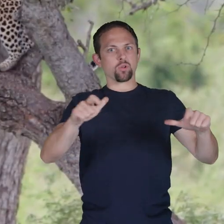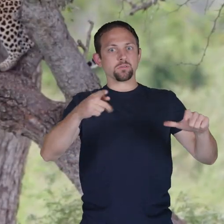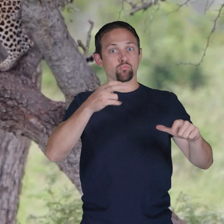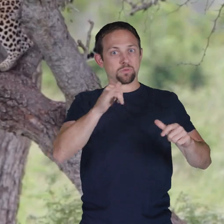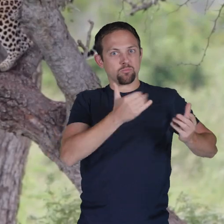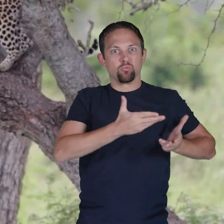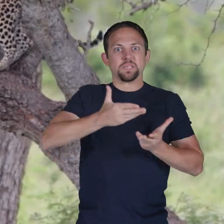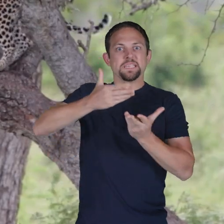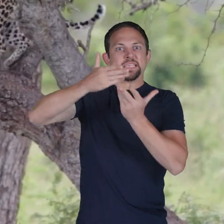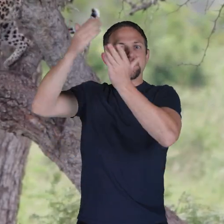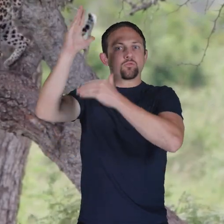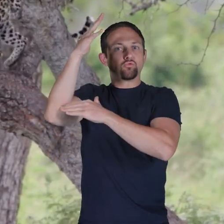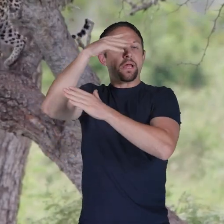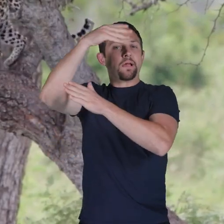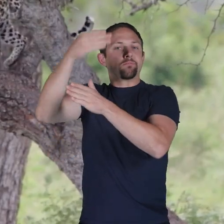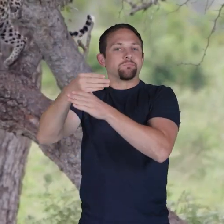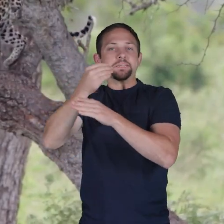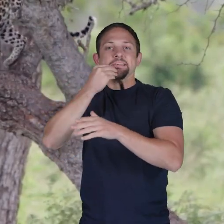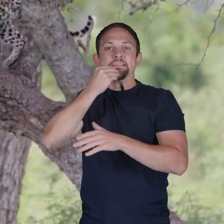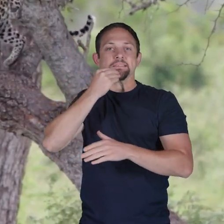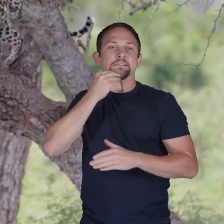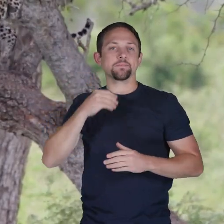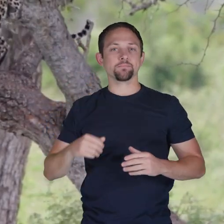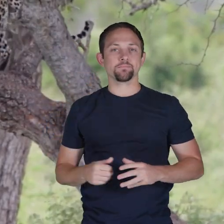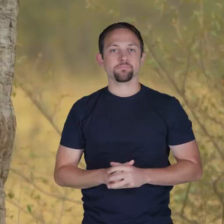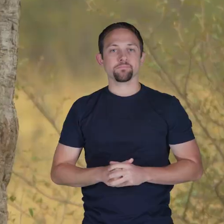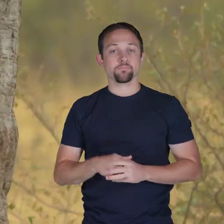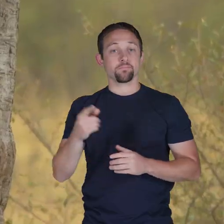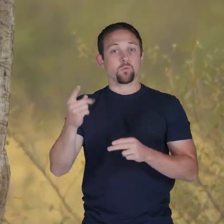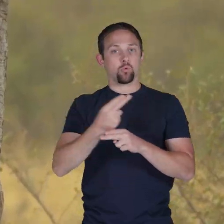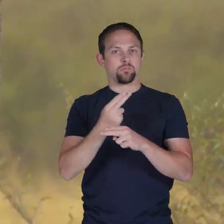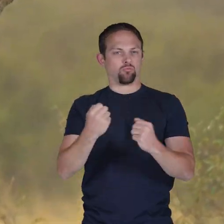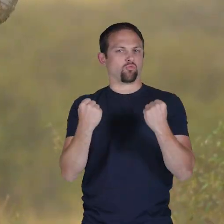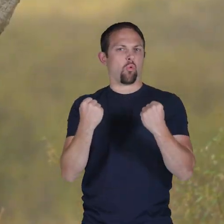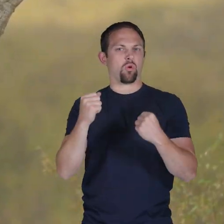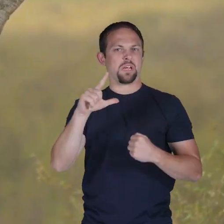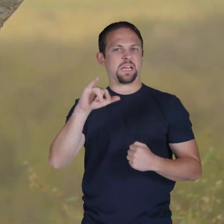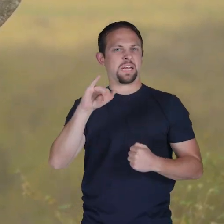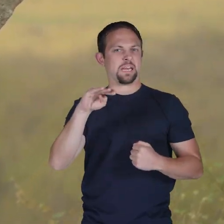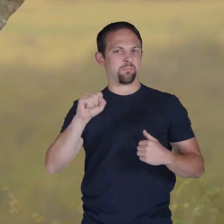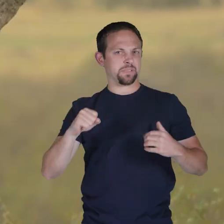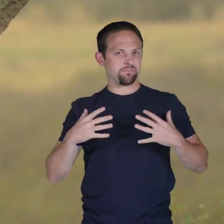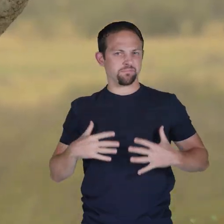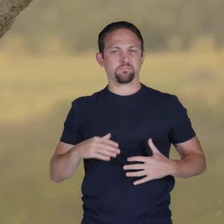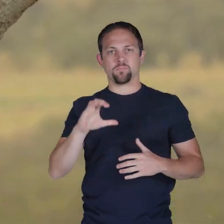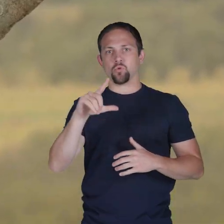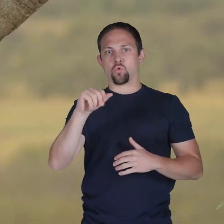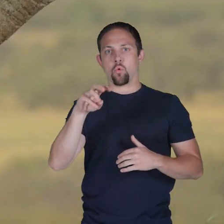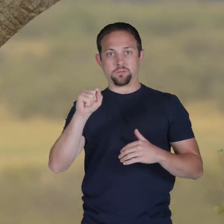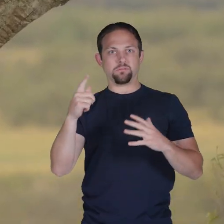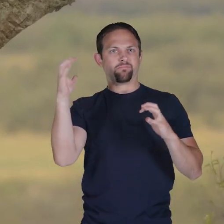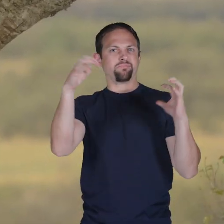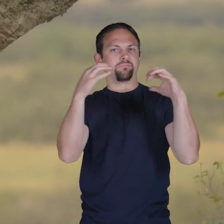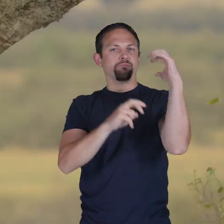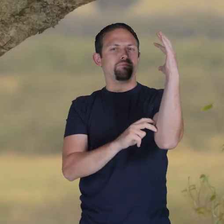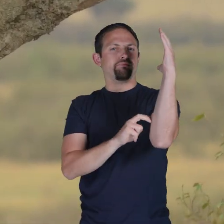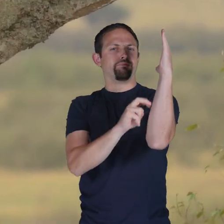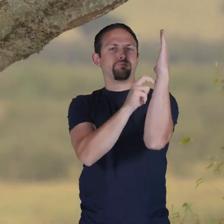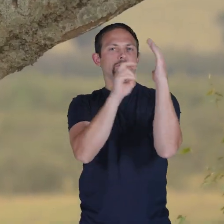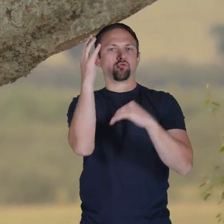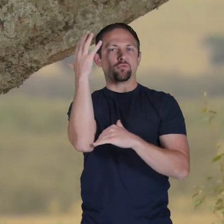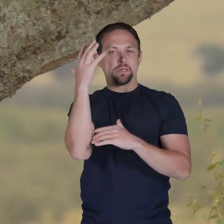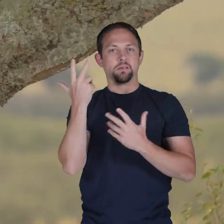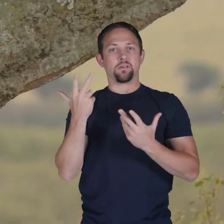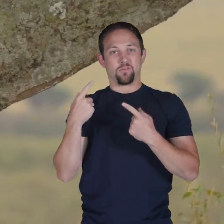large prey into trees to feed on they use their strong limbs and claws to climb tall